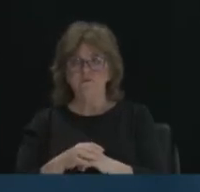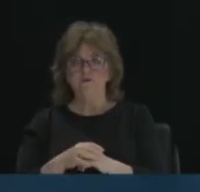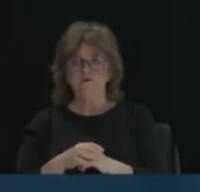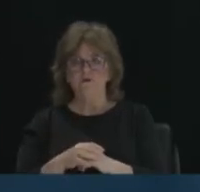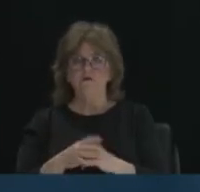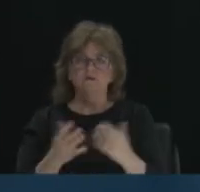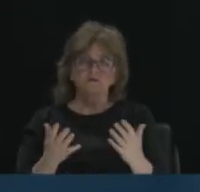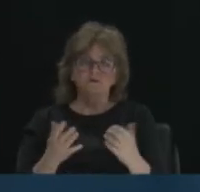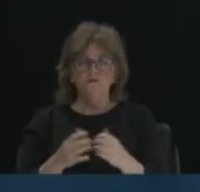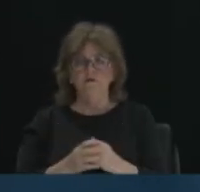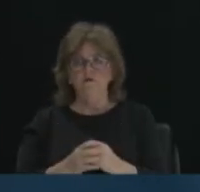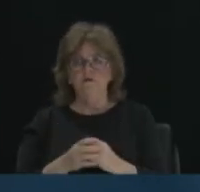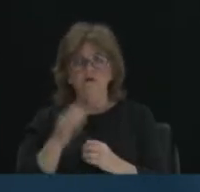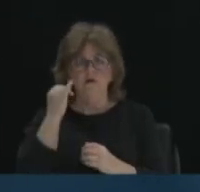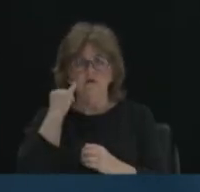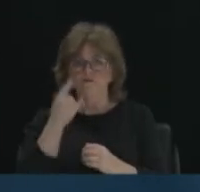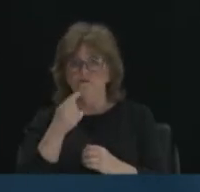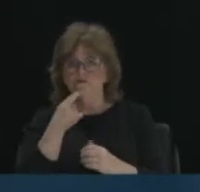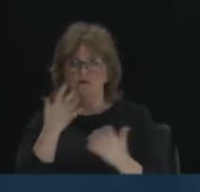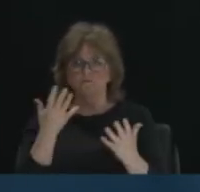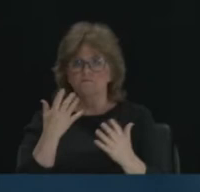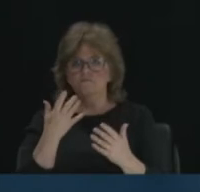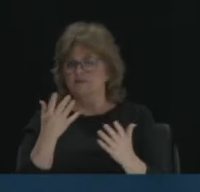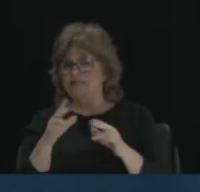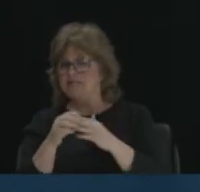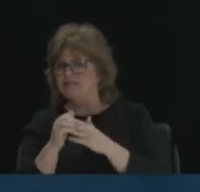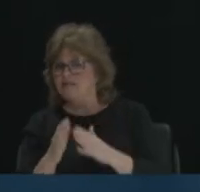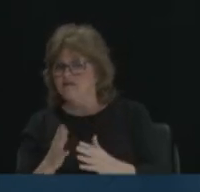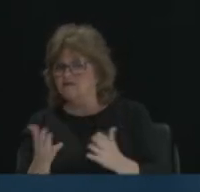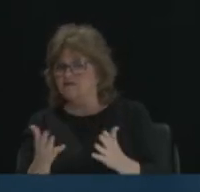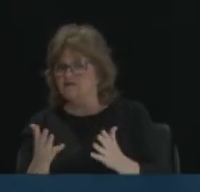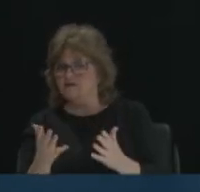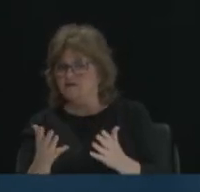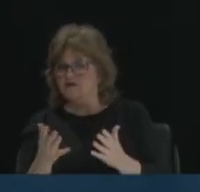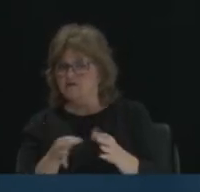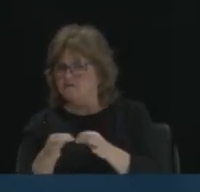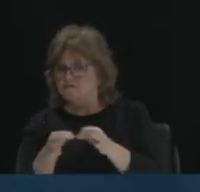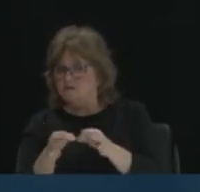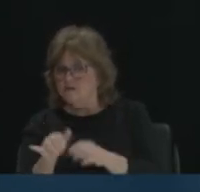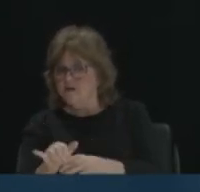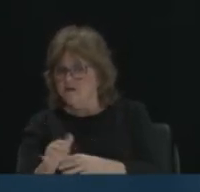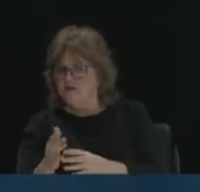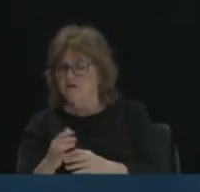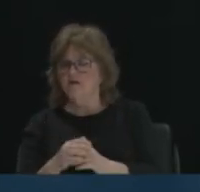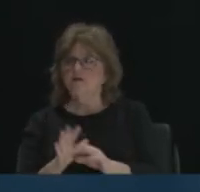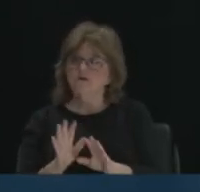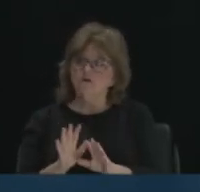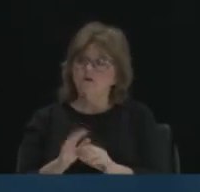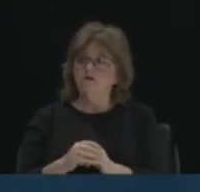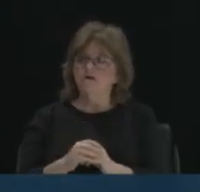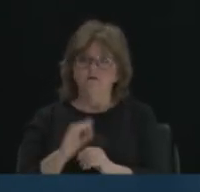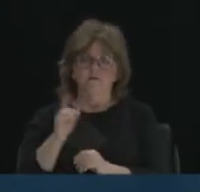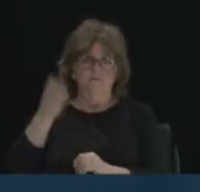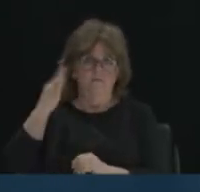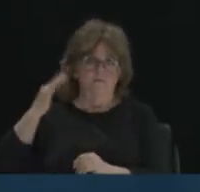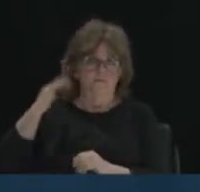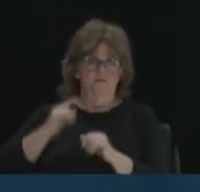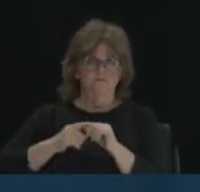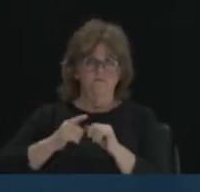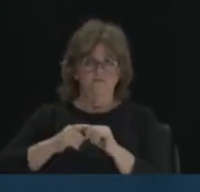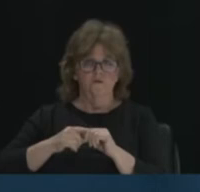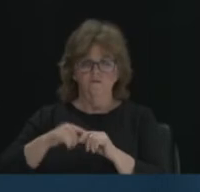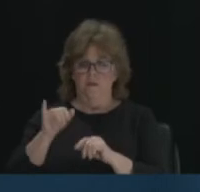You know, so then if you say, OK, well, how about the leadership, Derek? How about the leadership, Dr. Forward? Well, our first president was